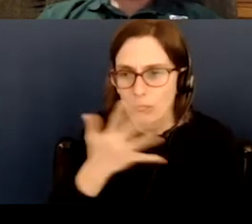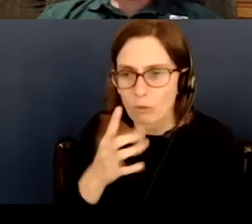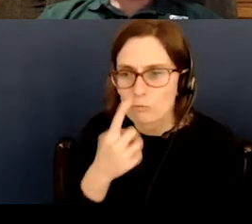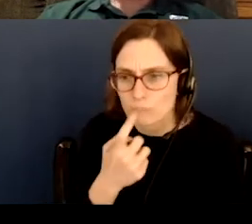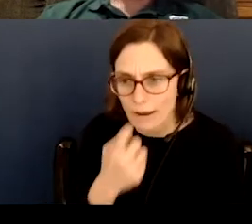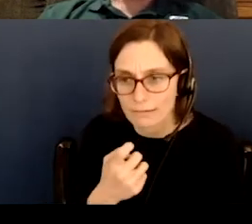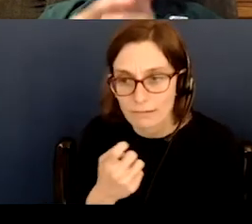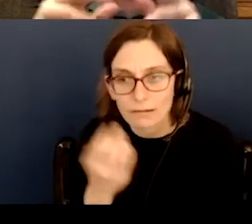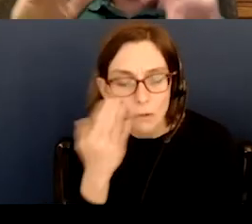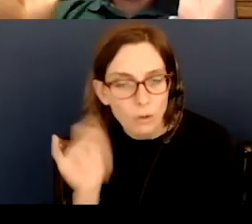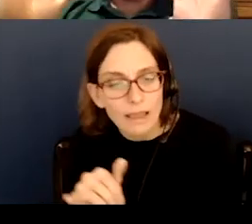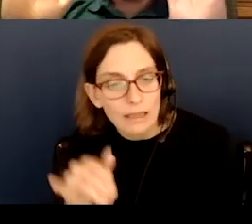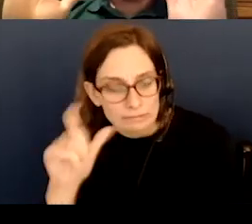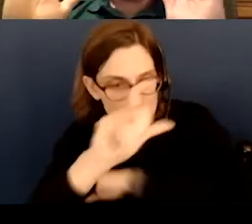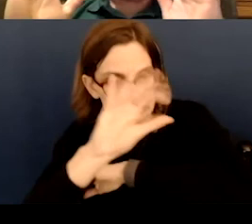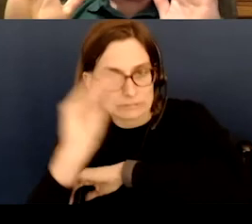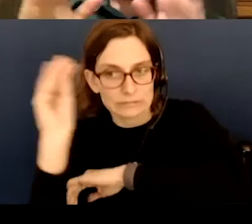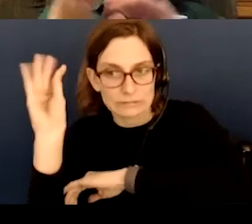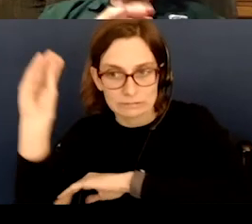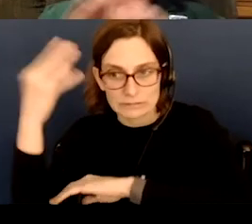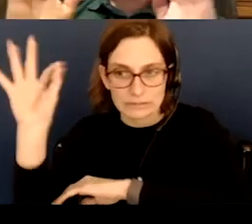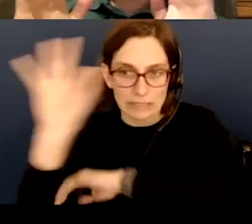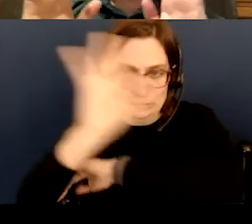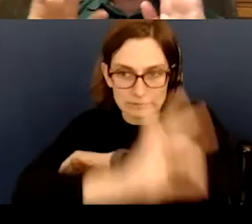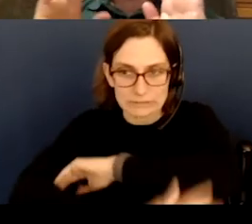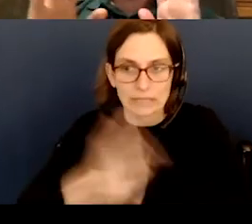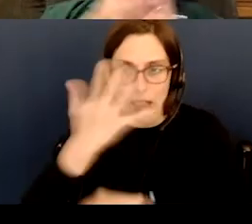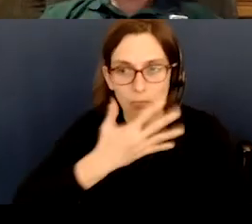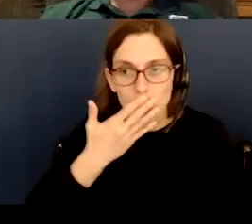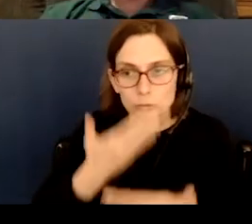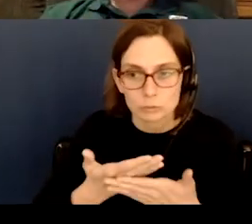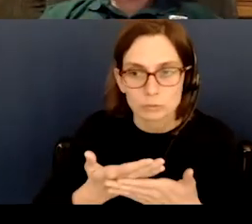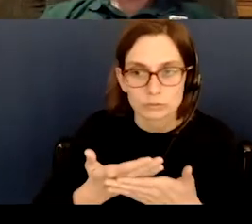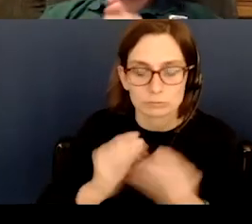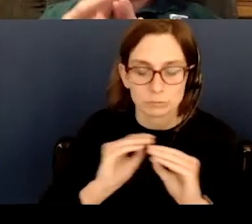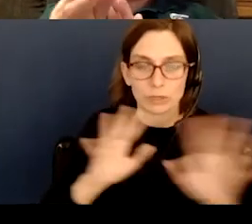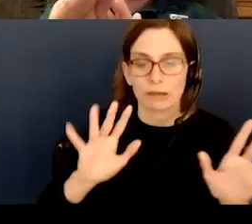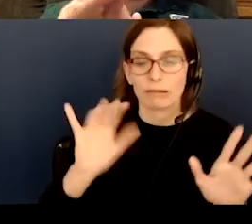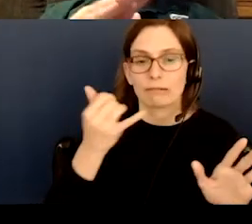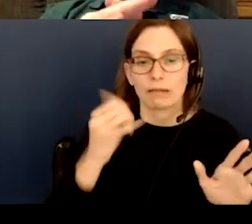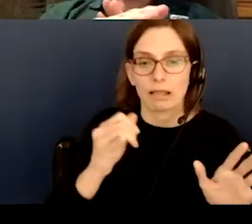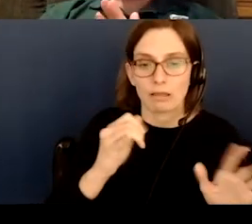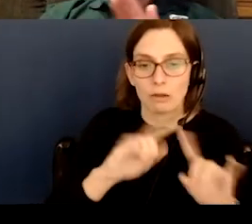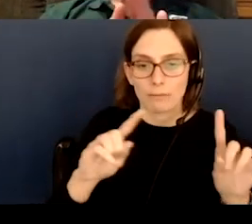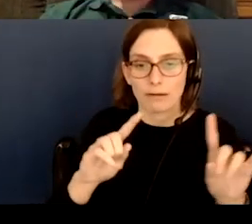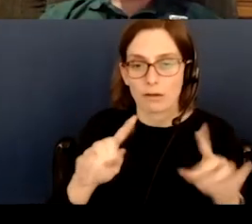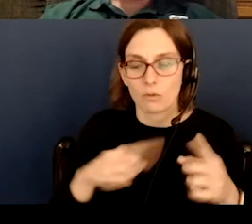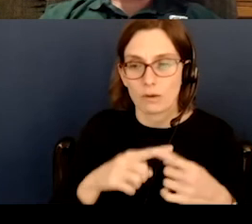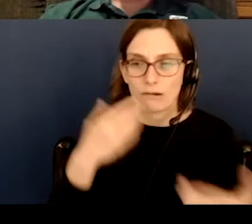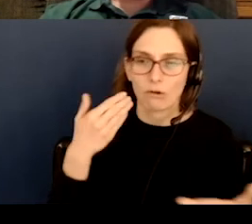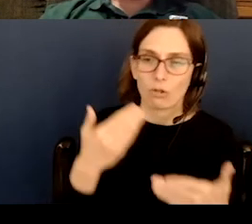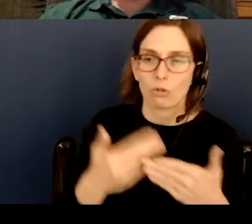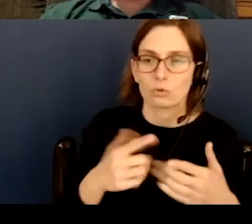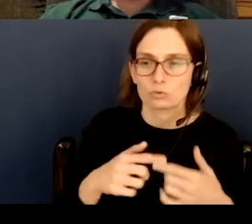good sunset, the sun directly overhead is brilliant, white or yellow, and you can't look at it. But when it gets really close to the